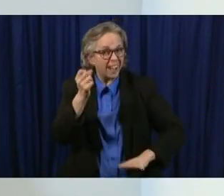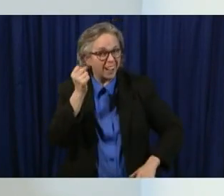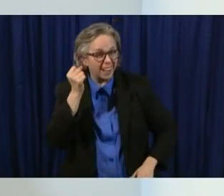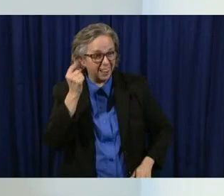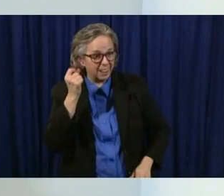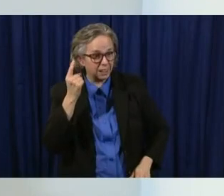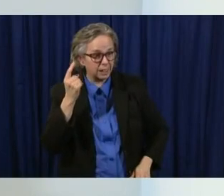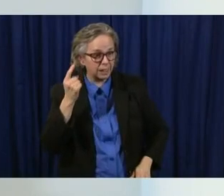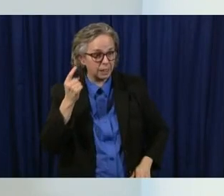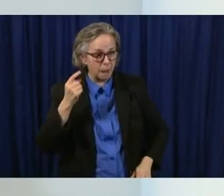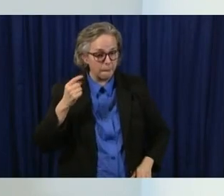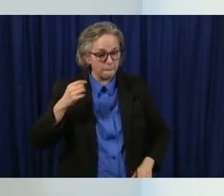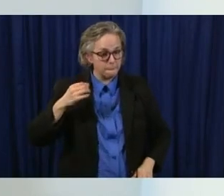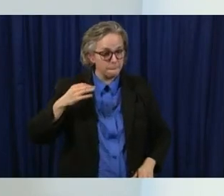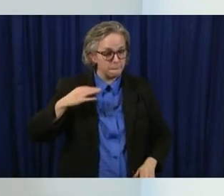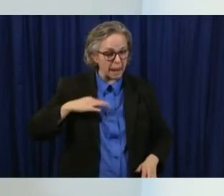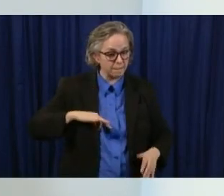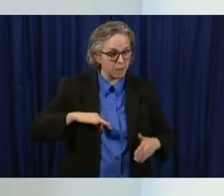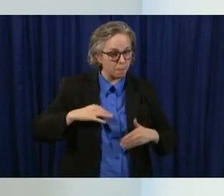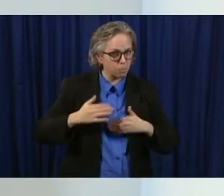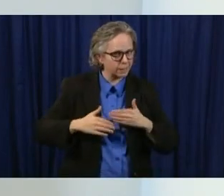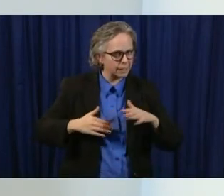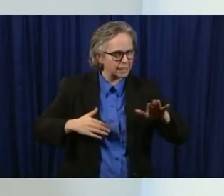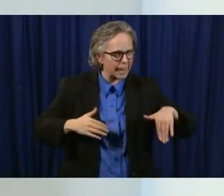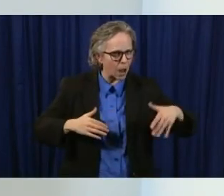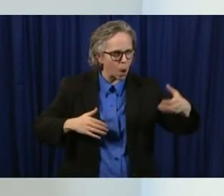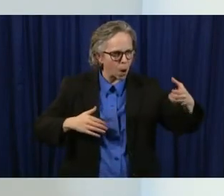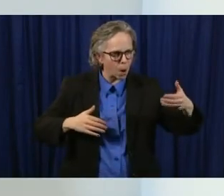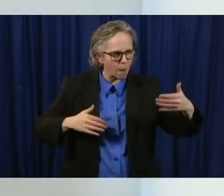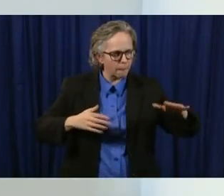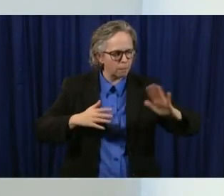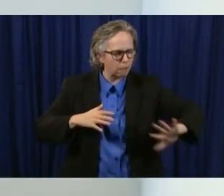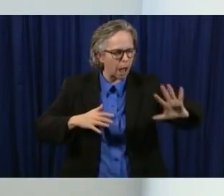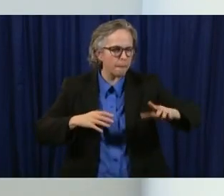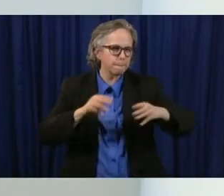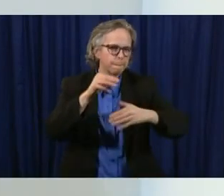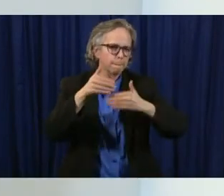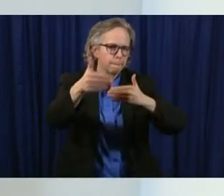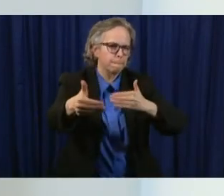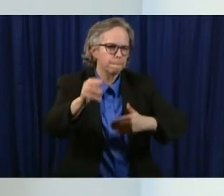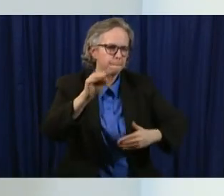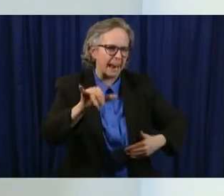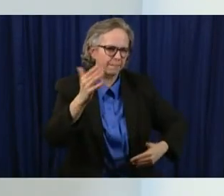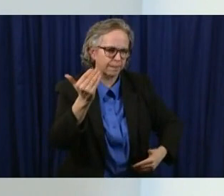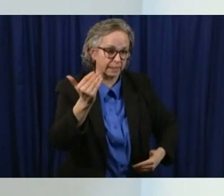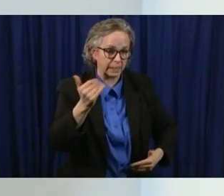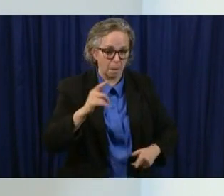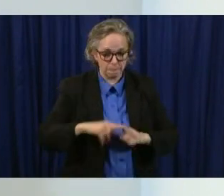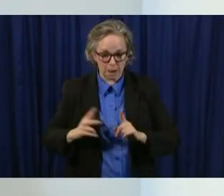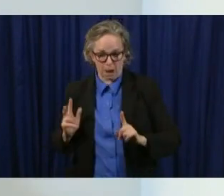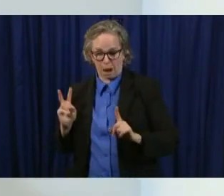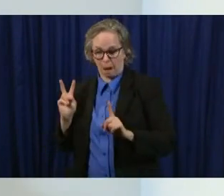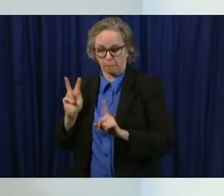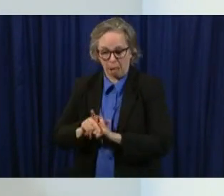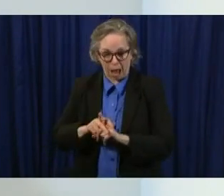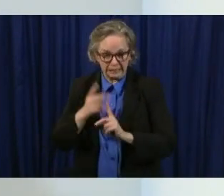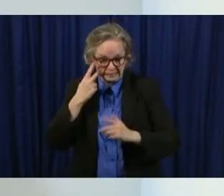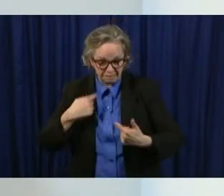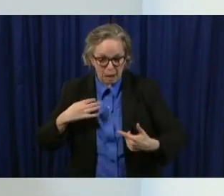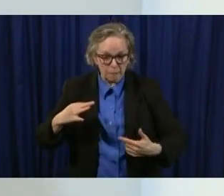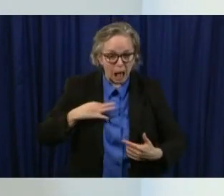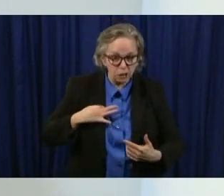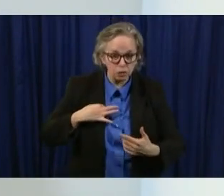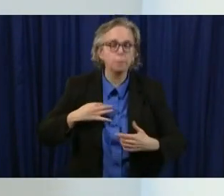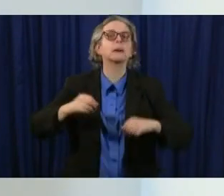processing for another few weeks probably around may the 15th and as you can see there's a lot of activity